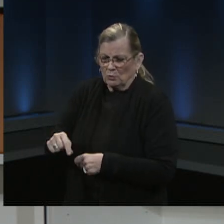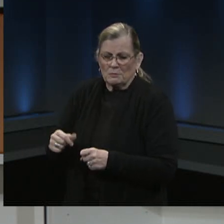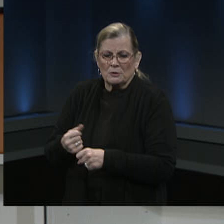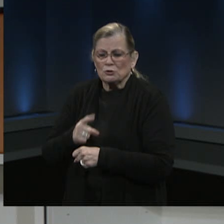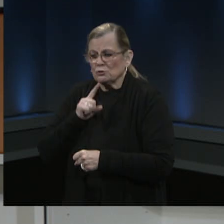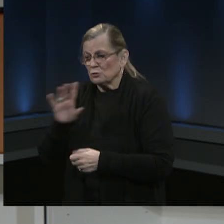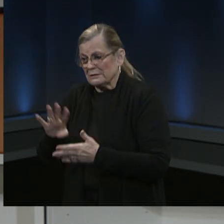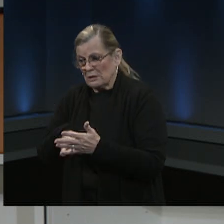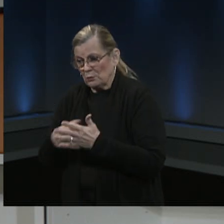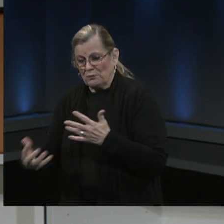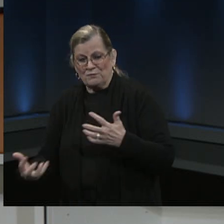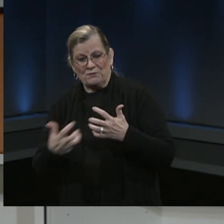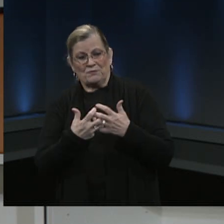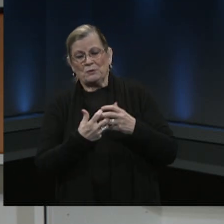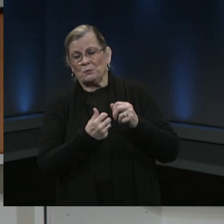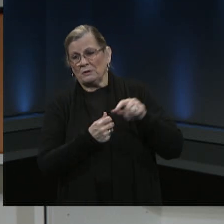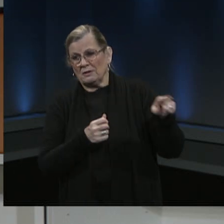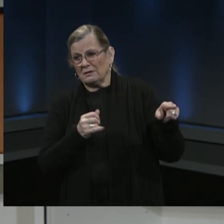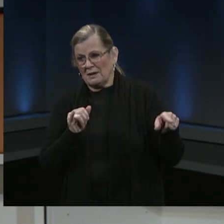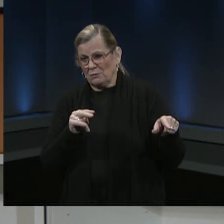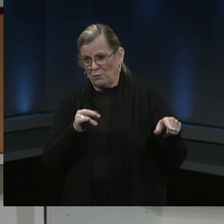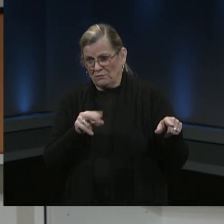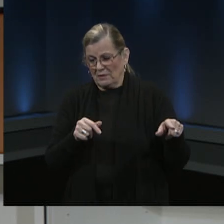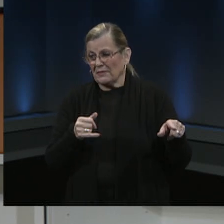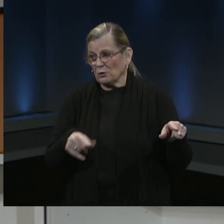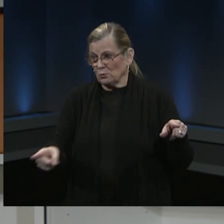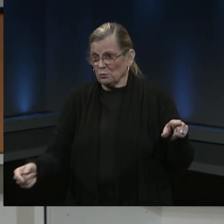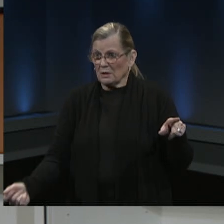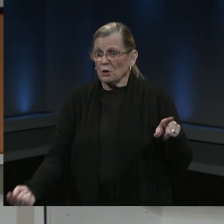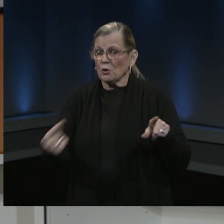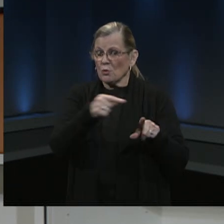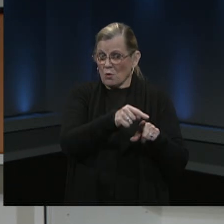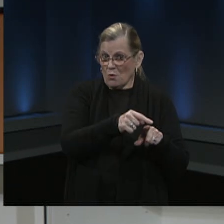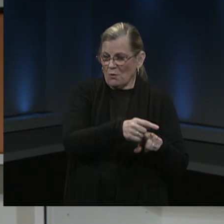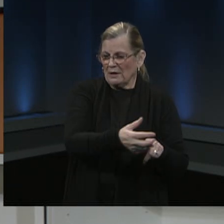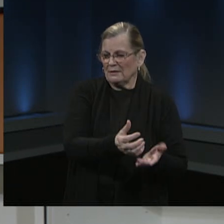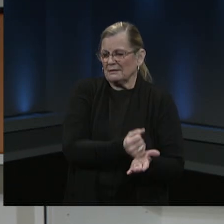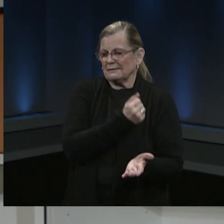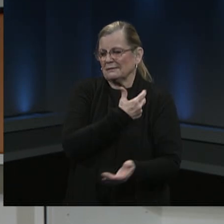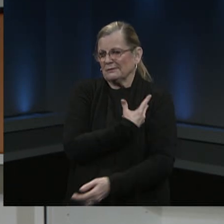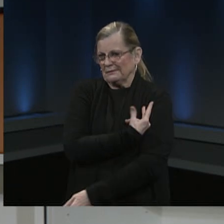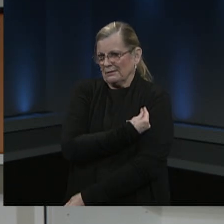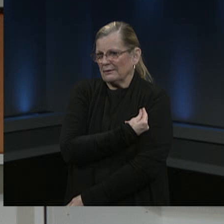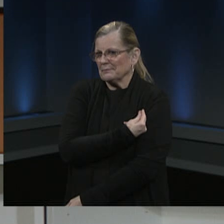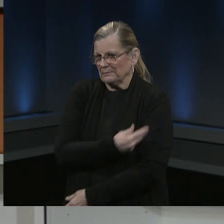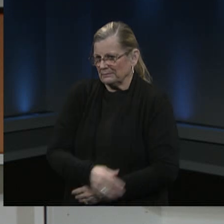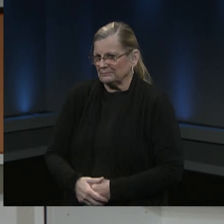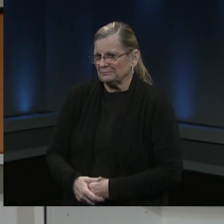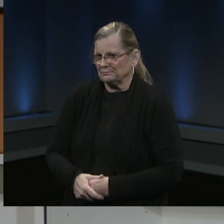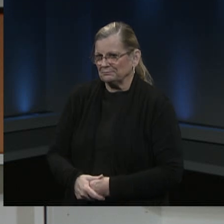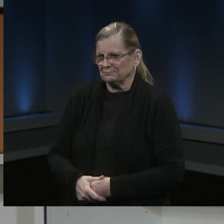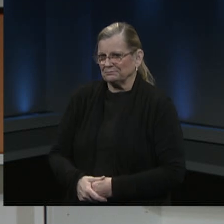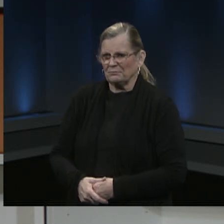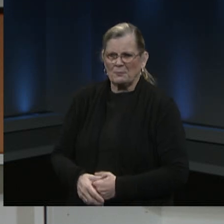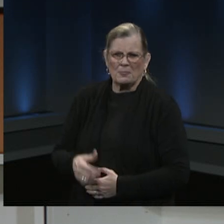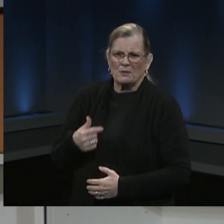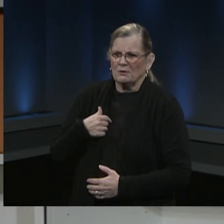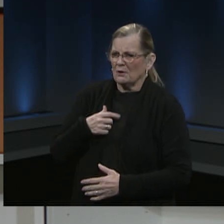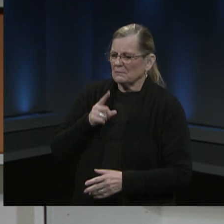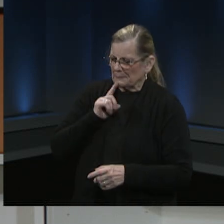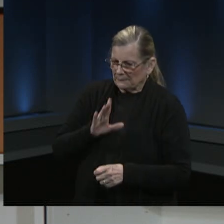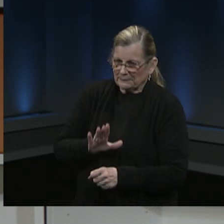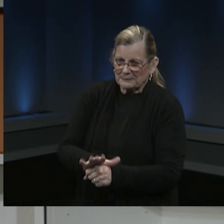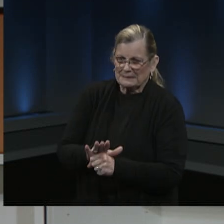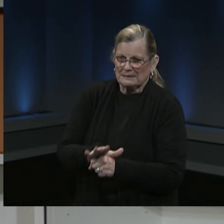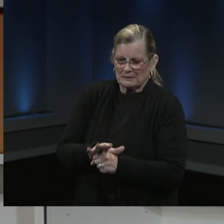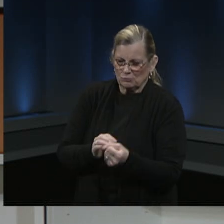to go back and get that second dose. So please know we're committed to doing everything we can to support you